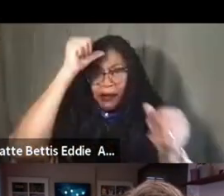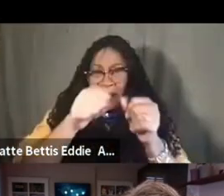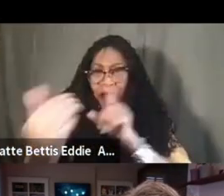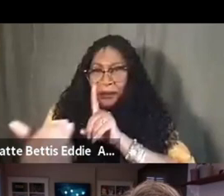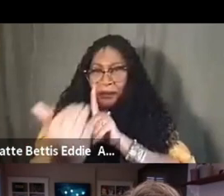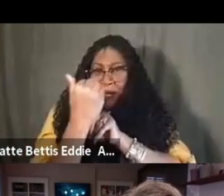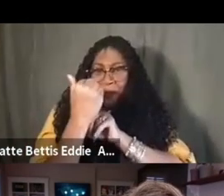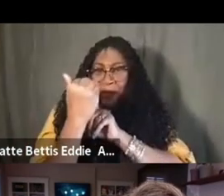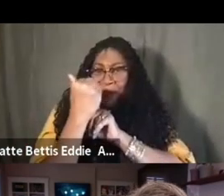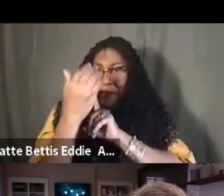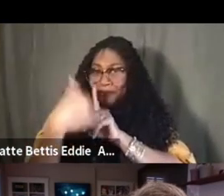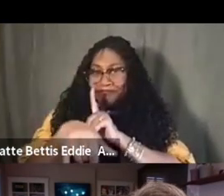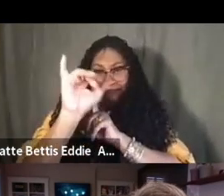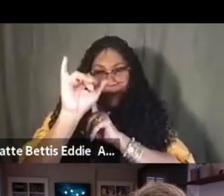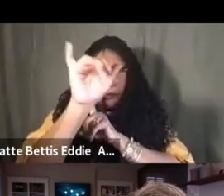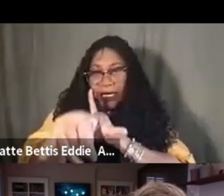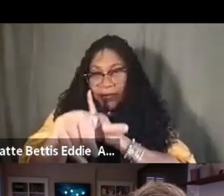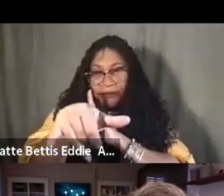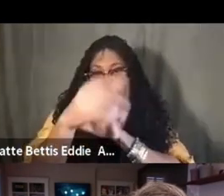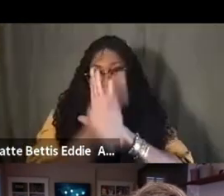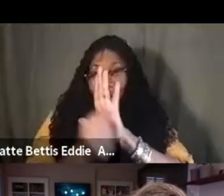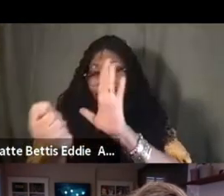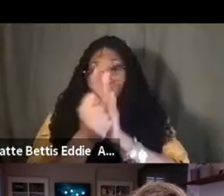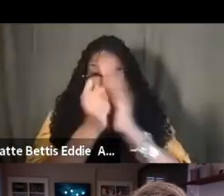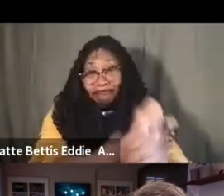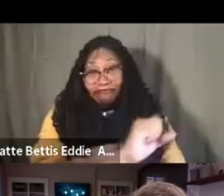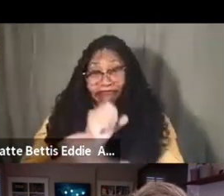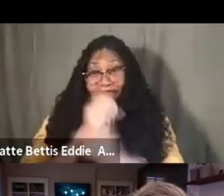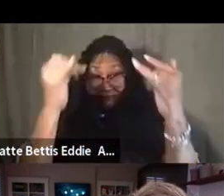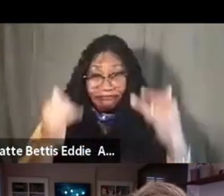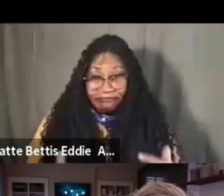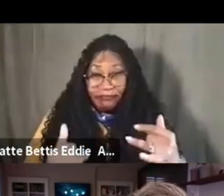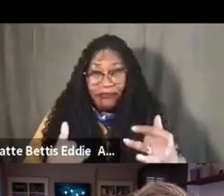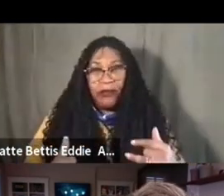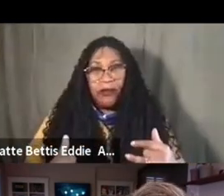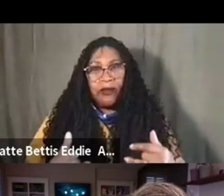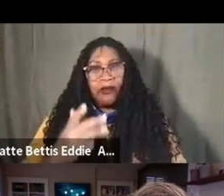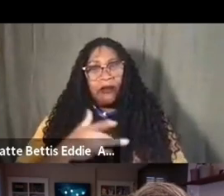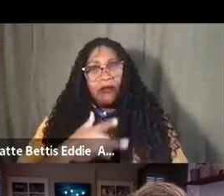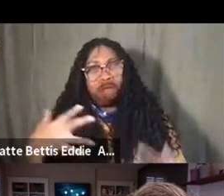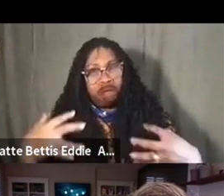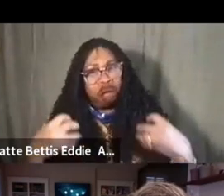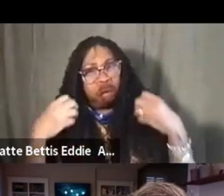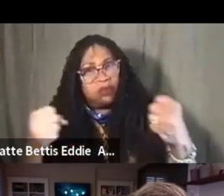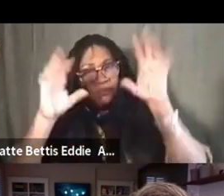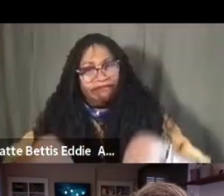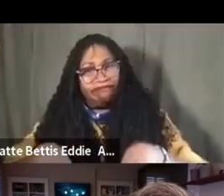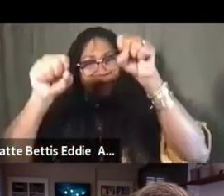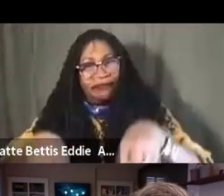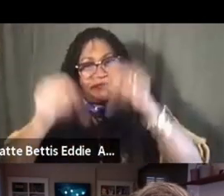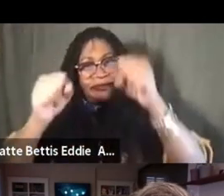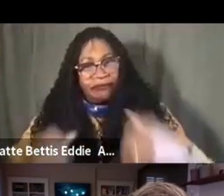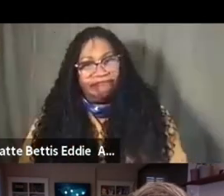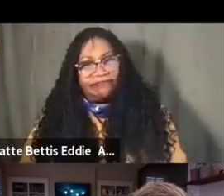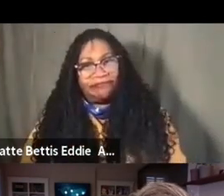we're still in that time. Um, it gave me courage because I couldn't believe, and I was inspired